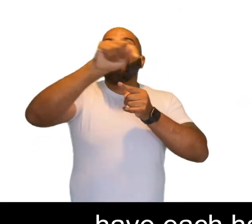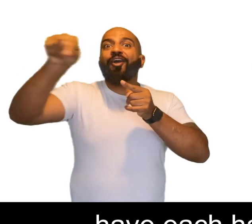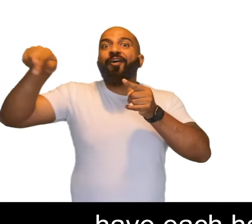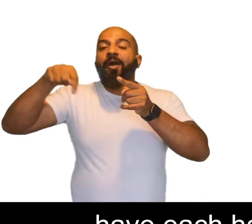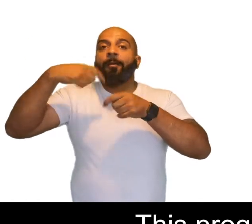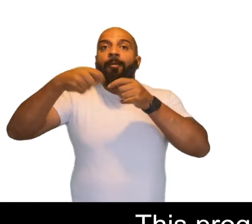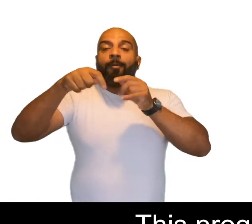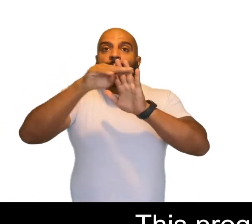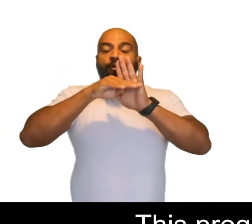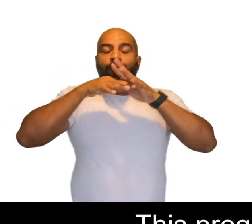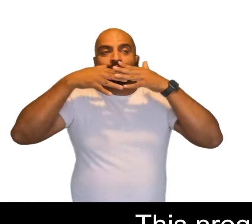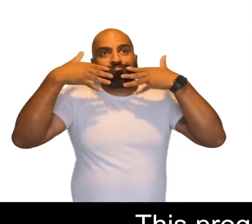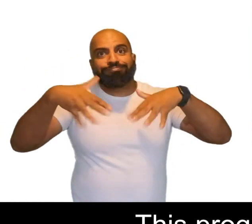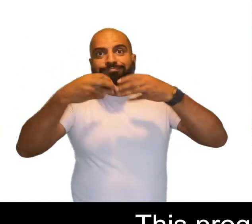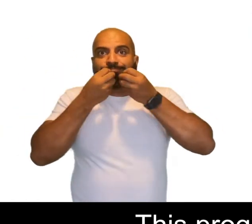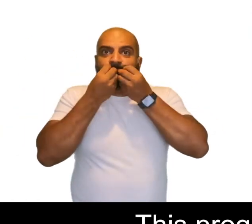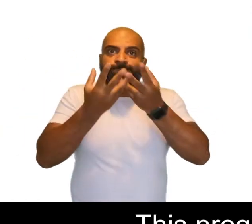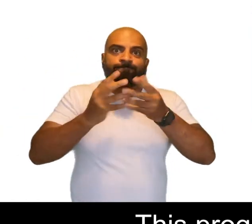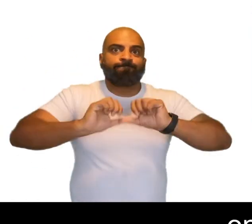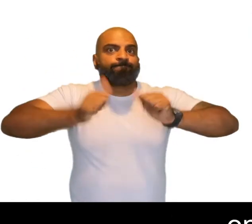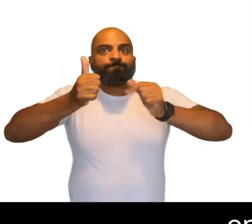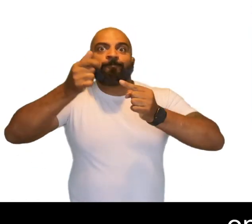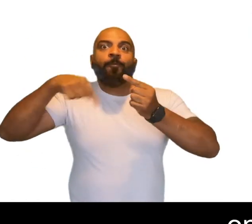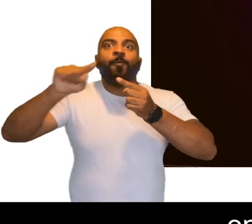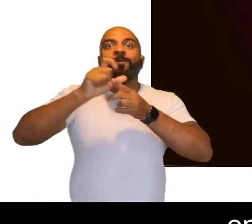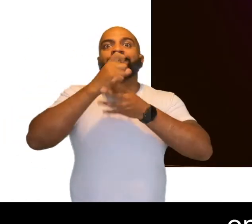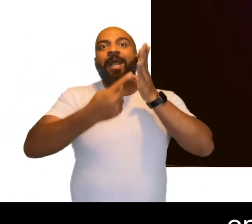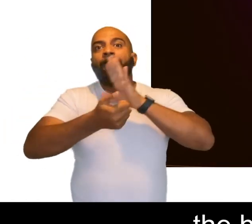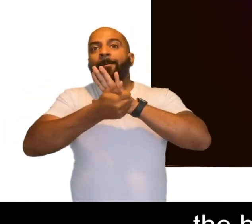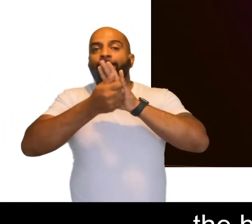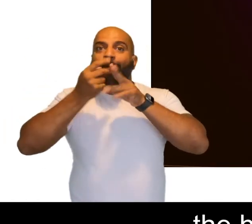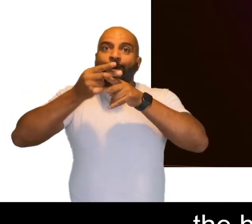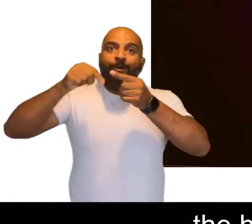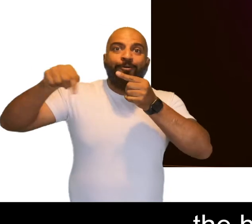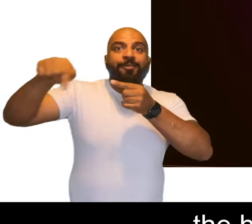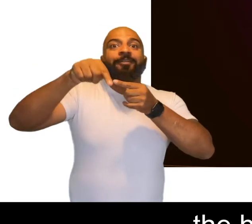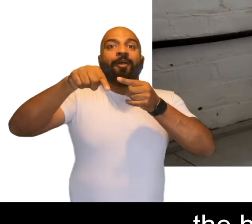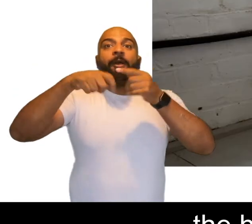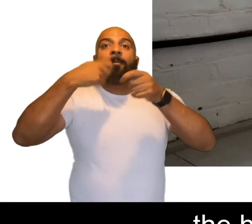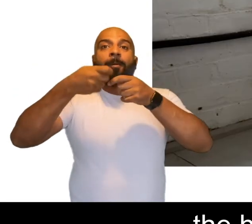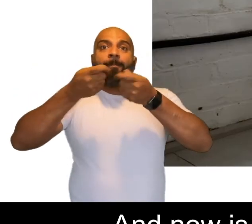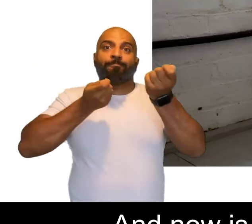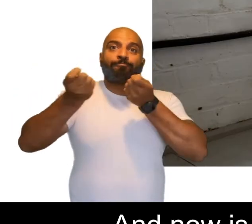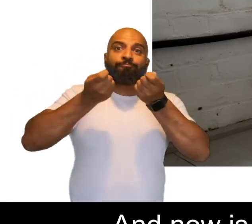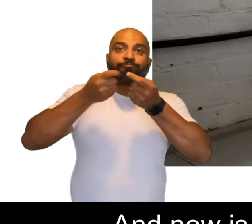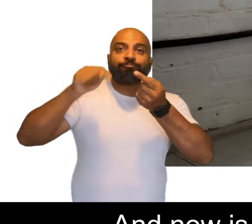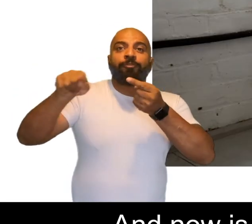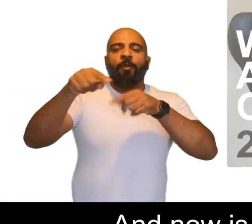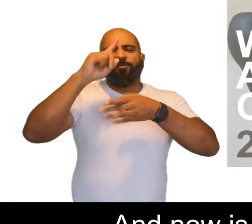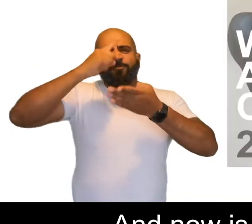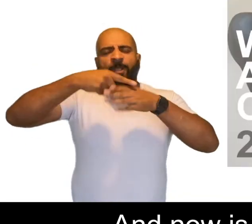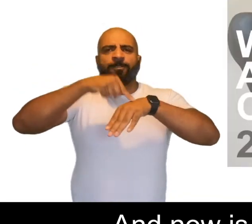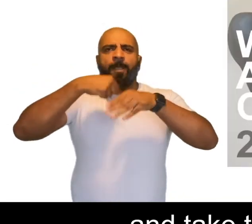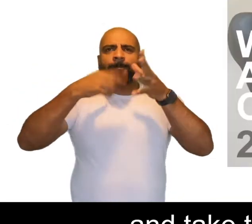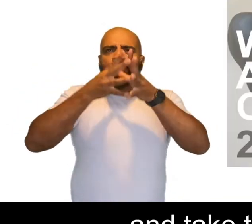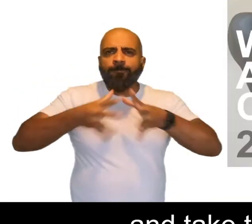residence. This programme has had a great impact on the disabled curators, the hosts and the wider sector. And now is the time to build on